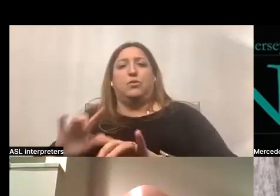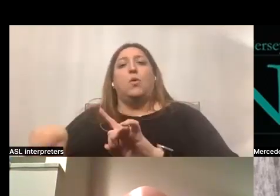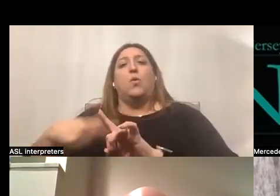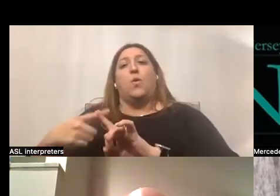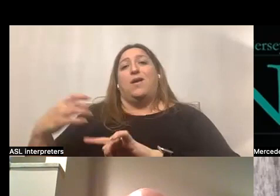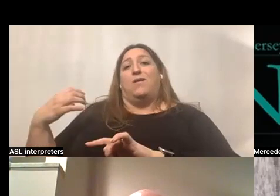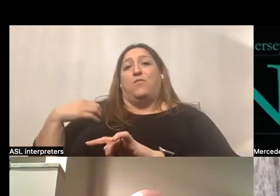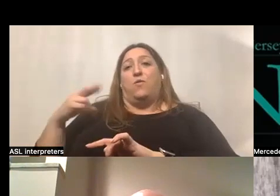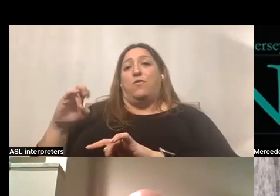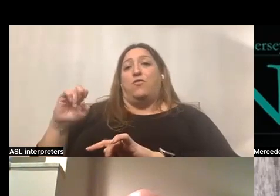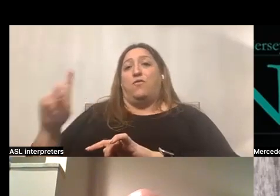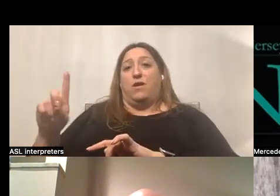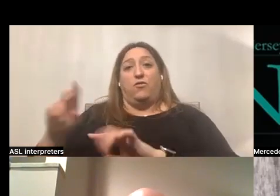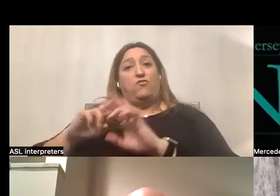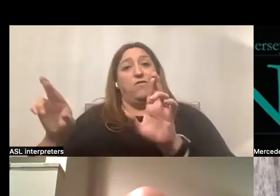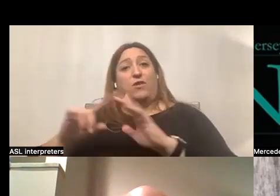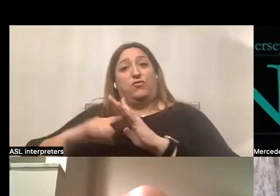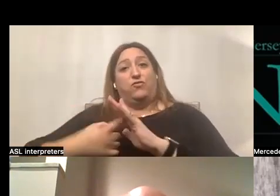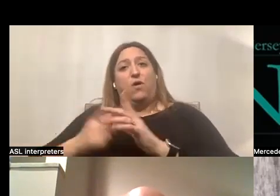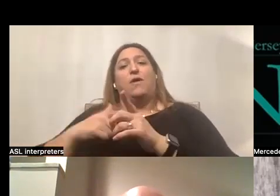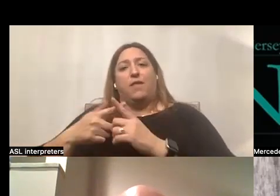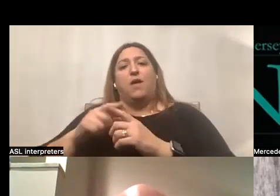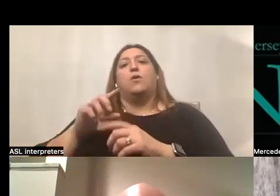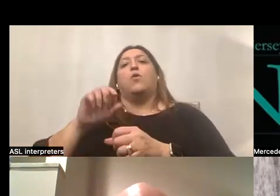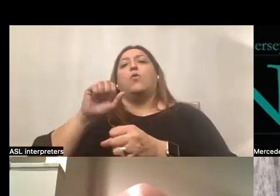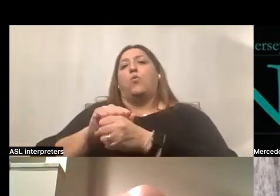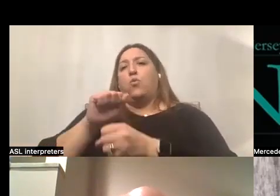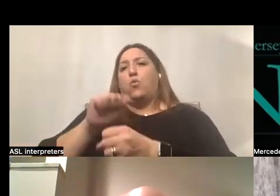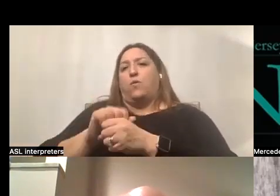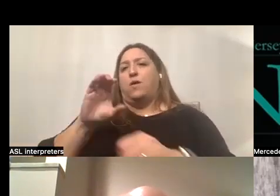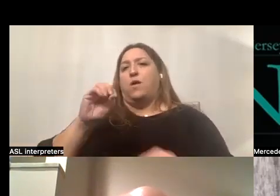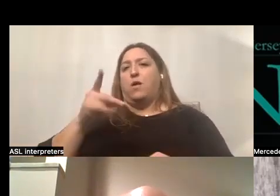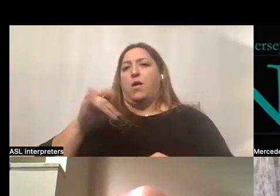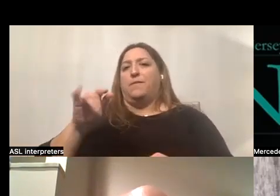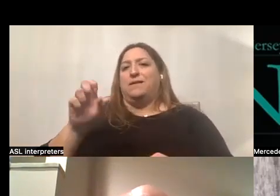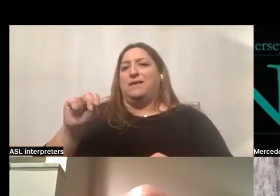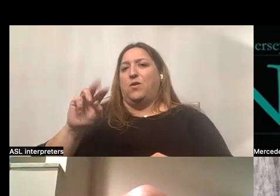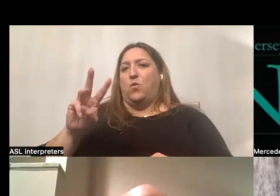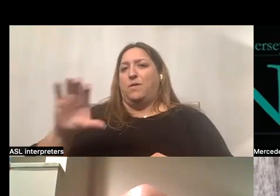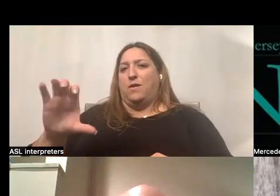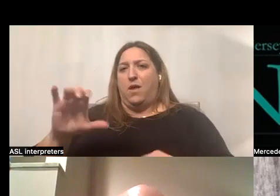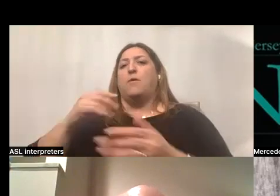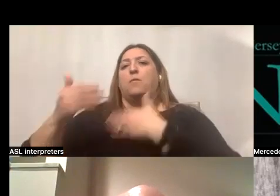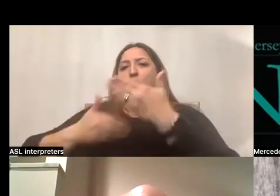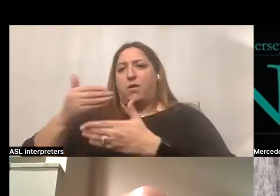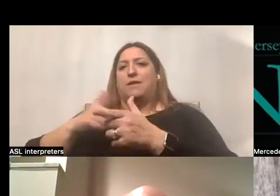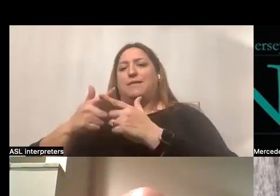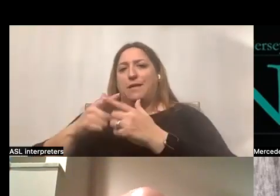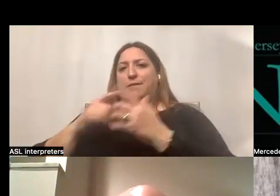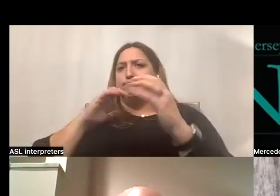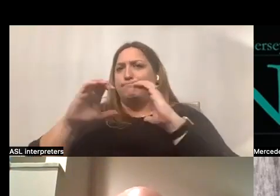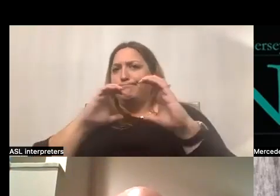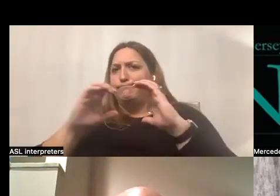ready to start, then we have the workers compensation that we have to process, and we then communicate the